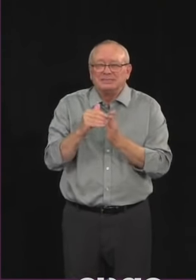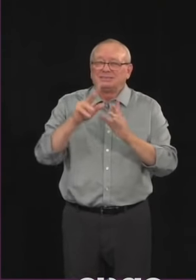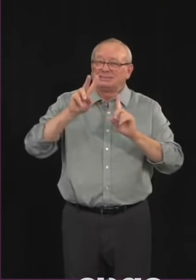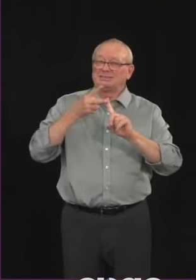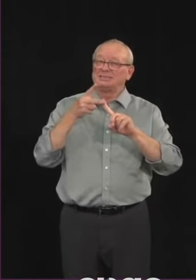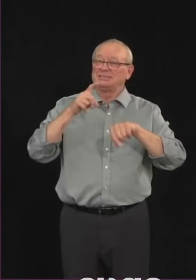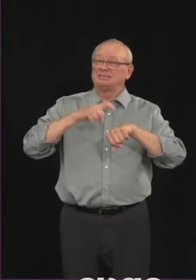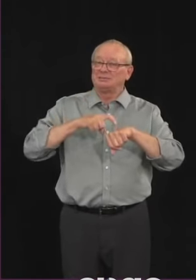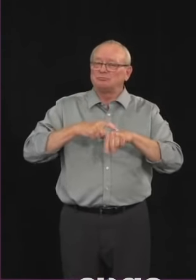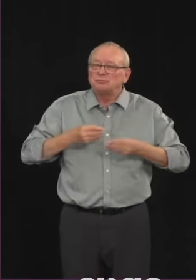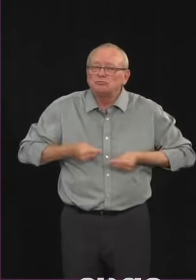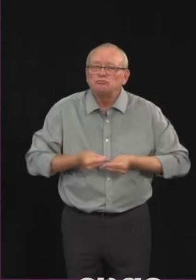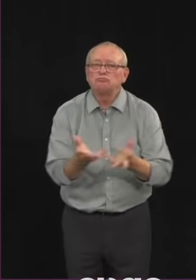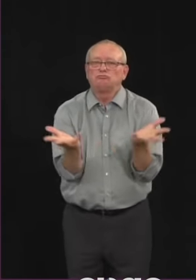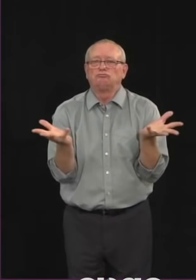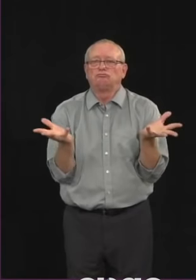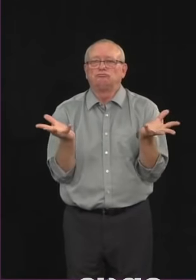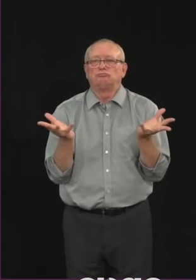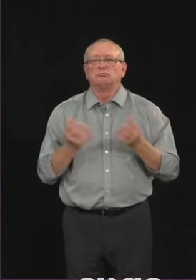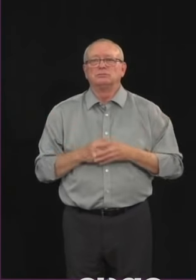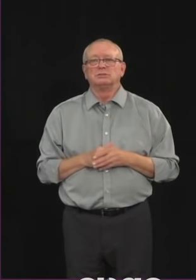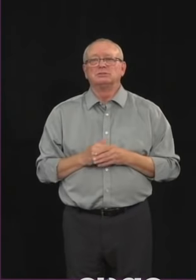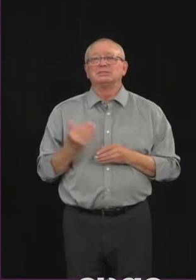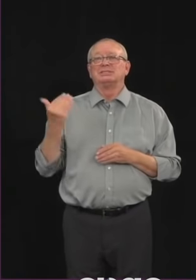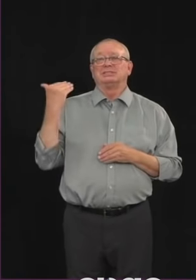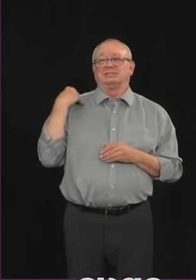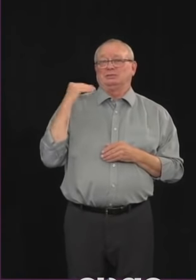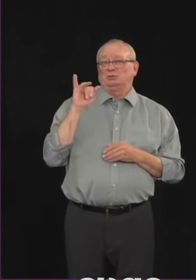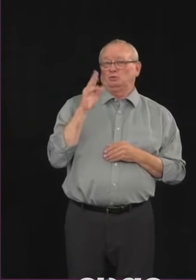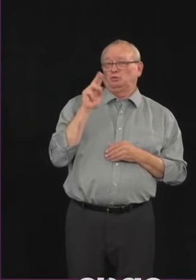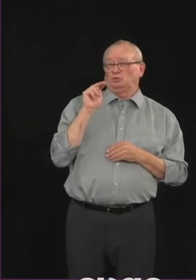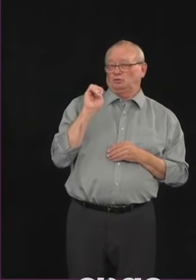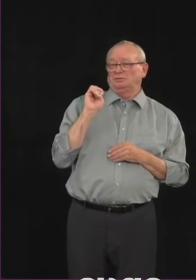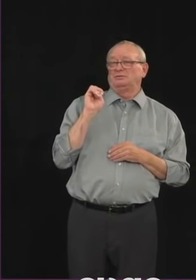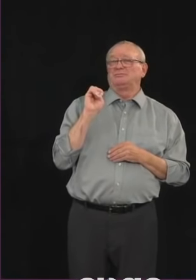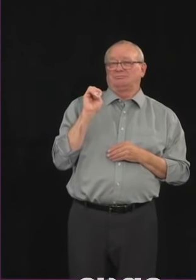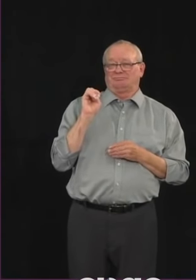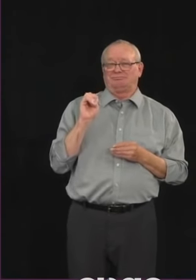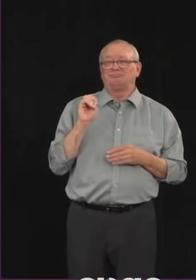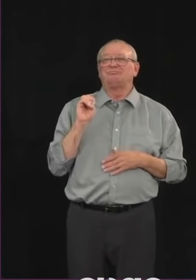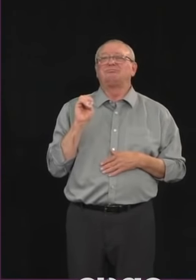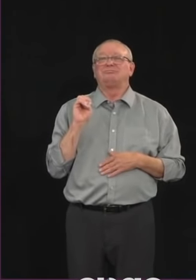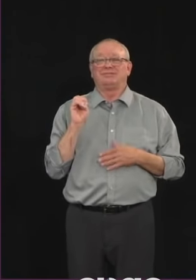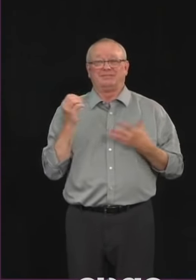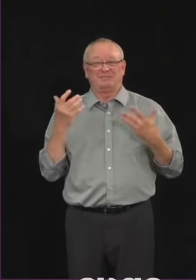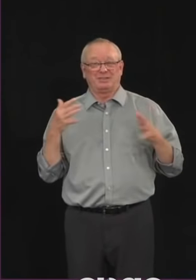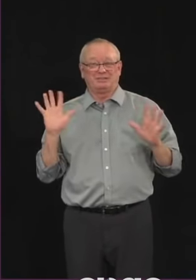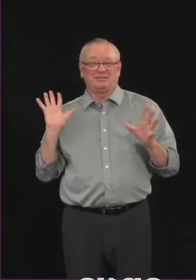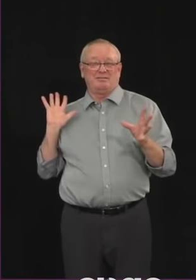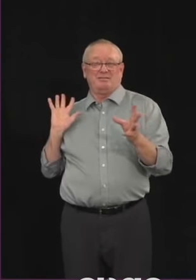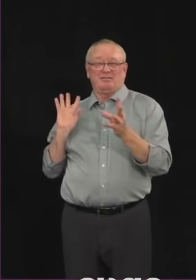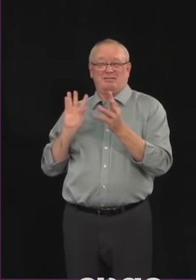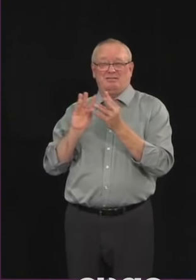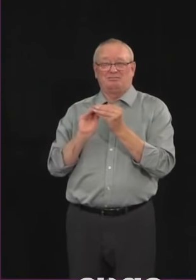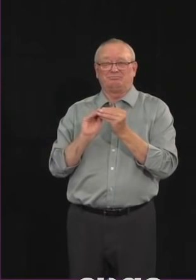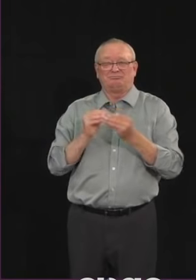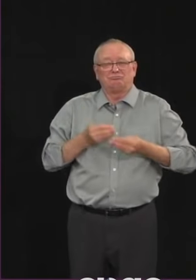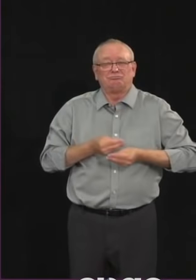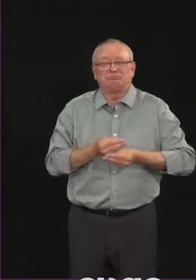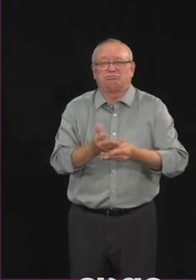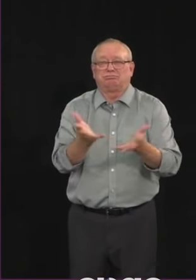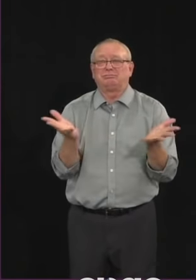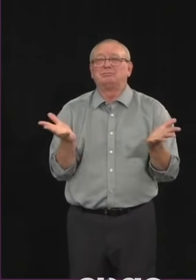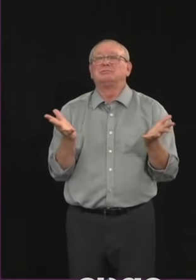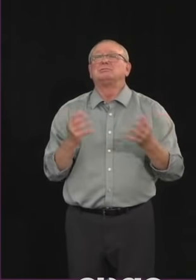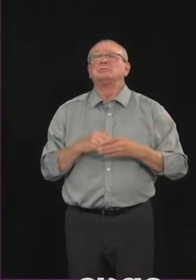masks to those provided in June, adding these masks in this announcement to those provided to